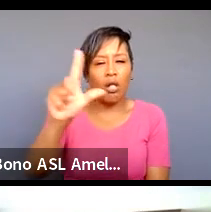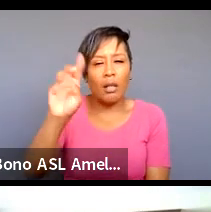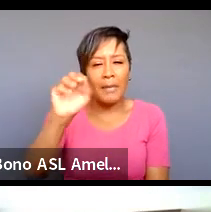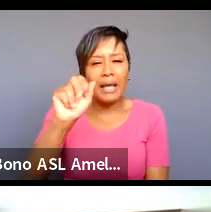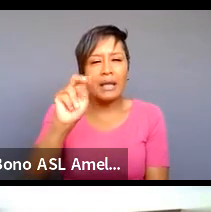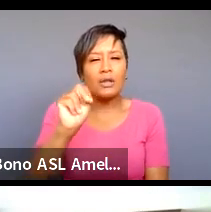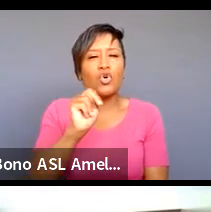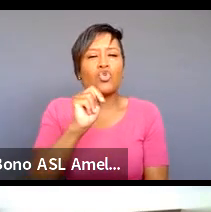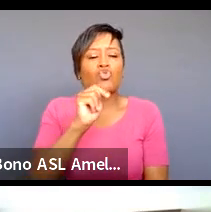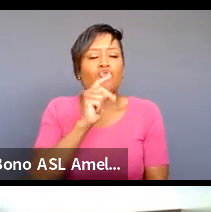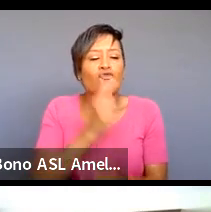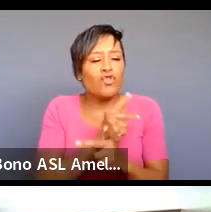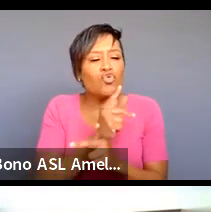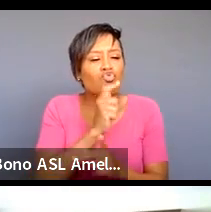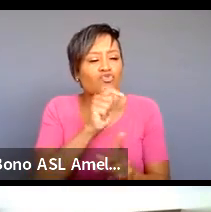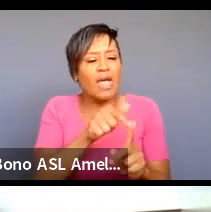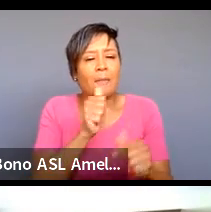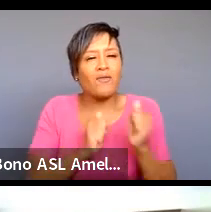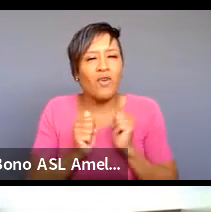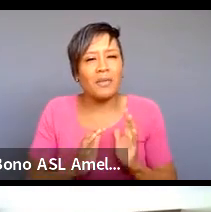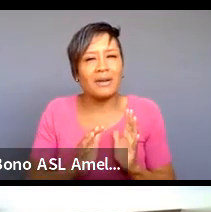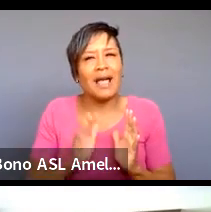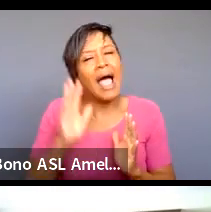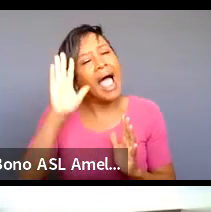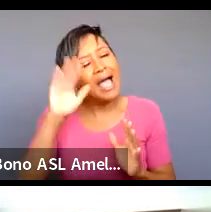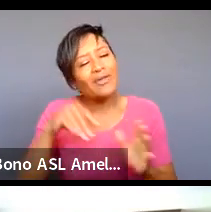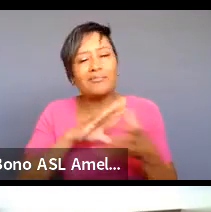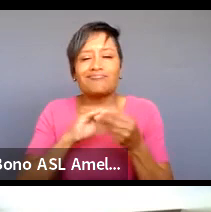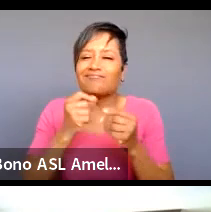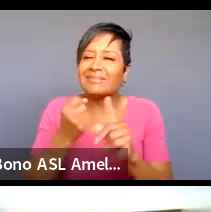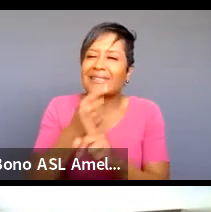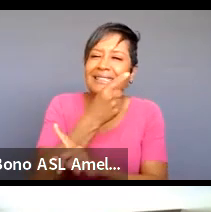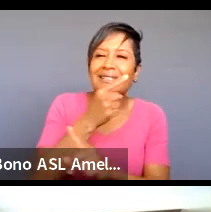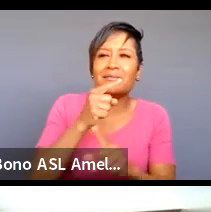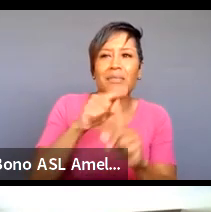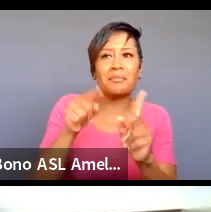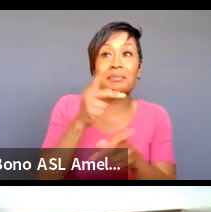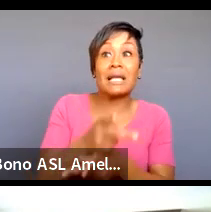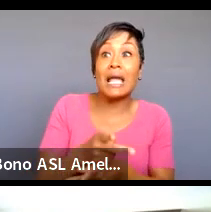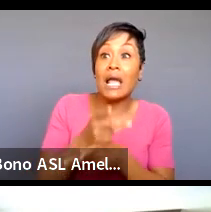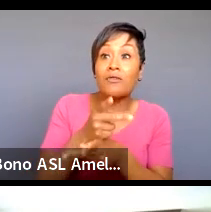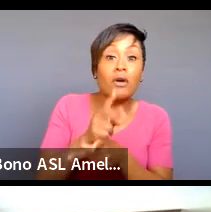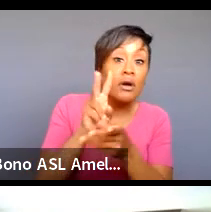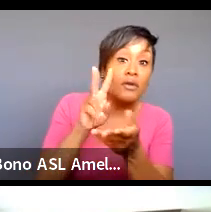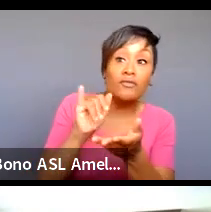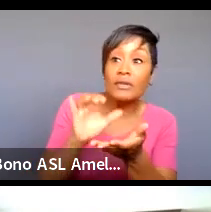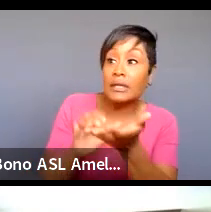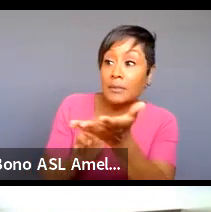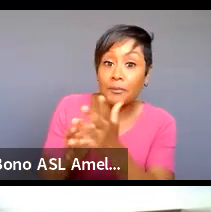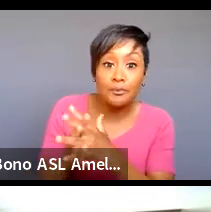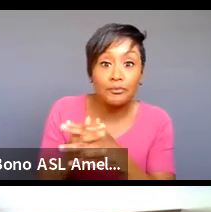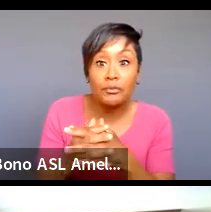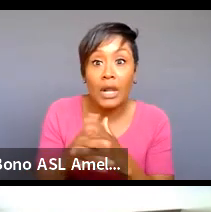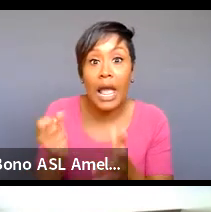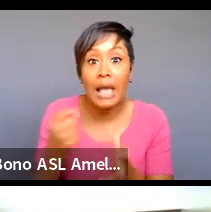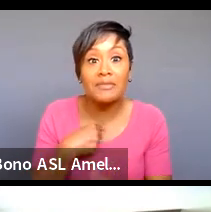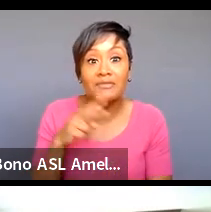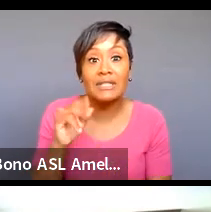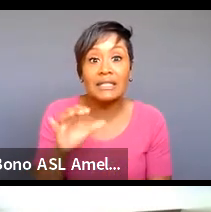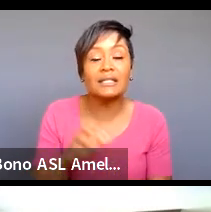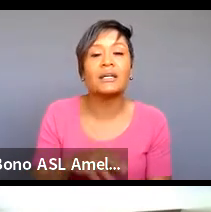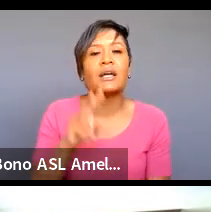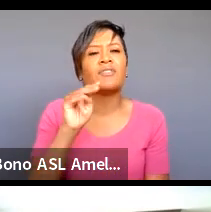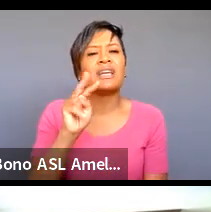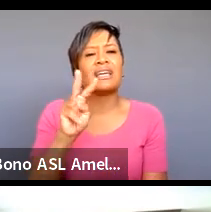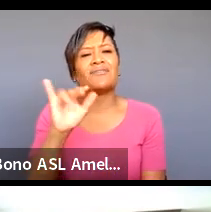to tell that story i know that was a little a little different but we should be careful with that vic you had a question yeah first